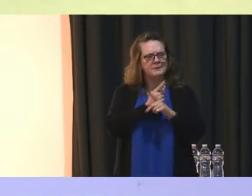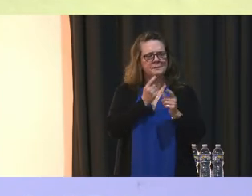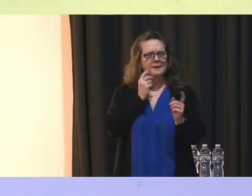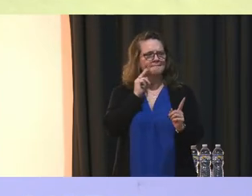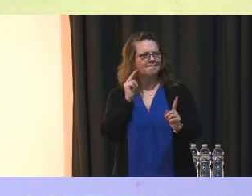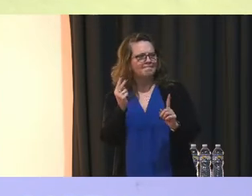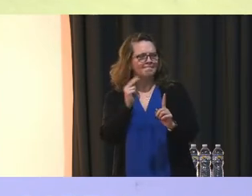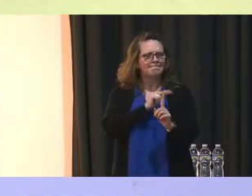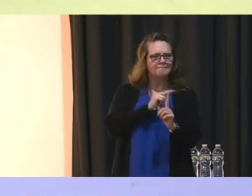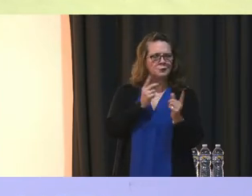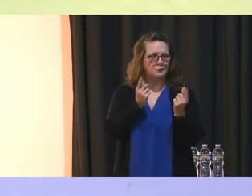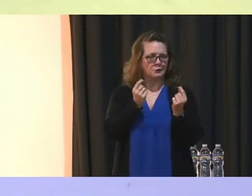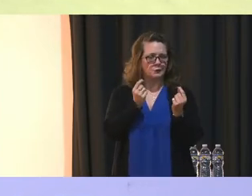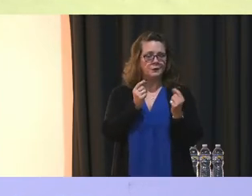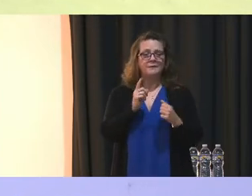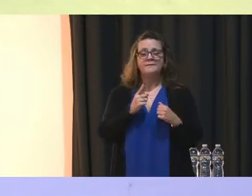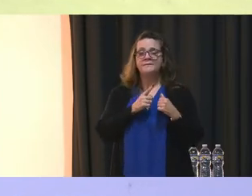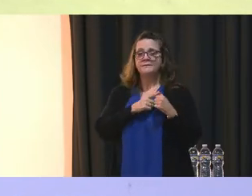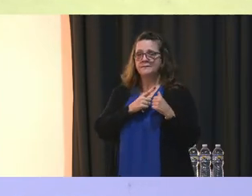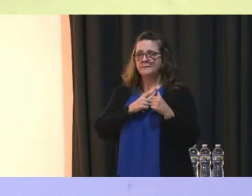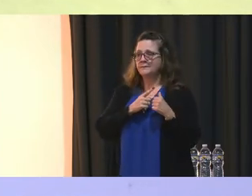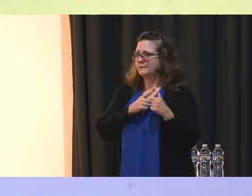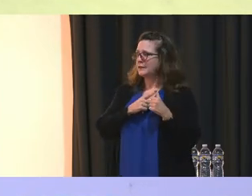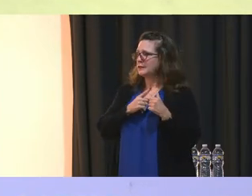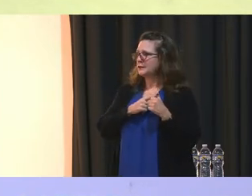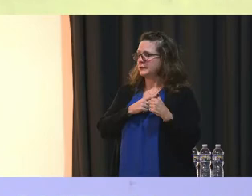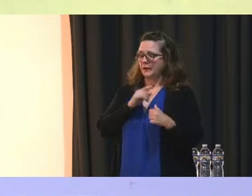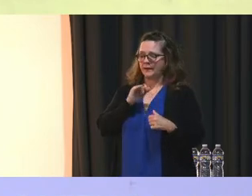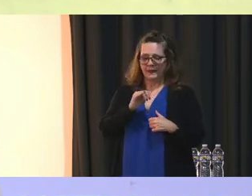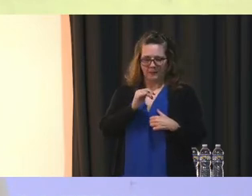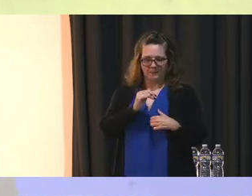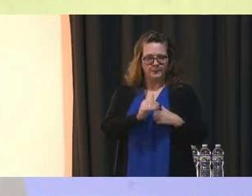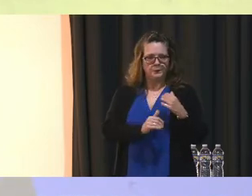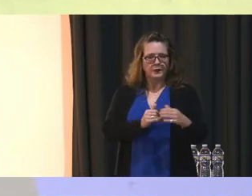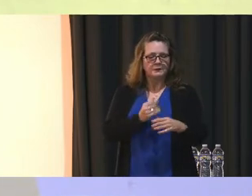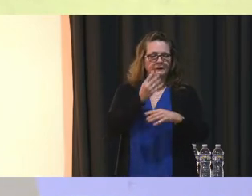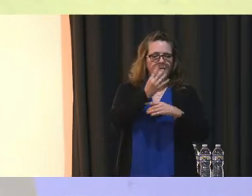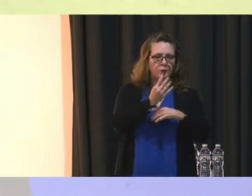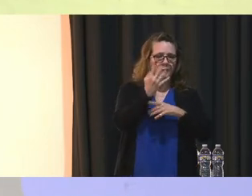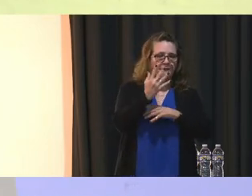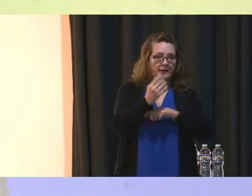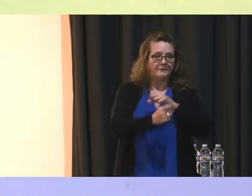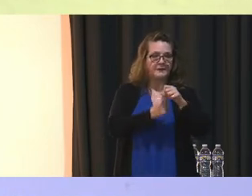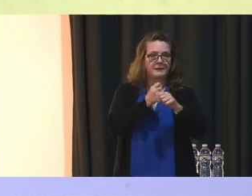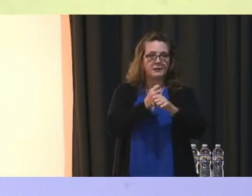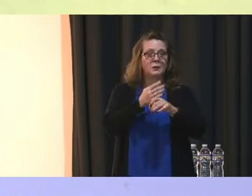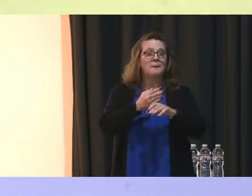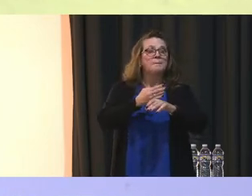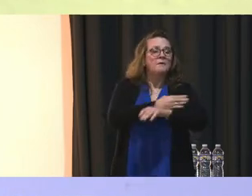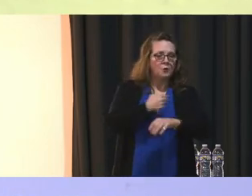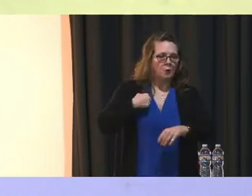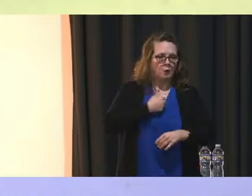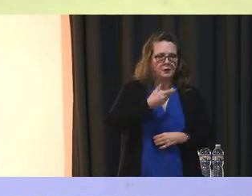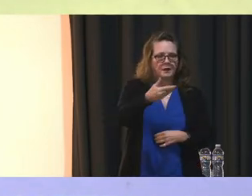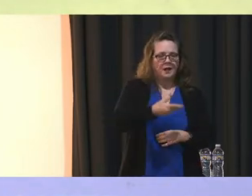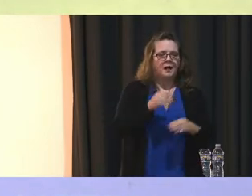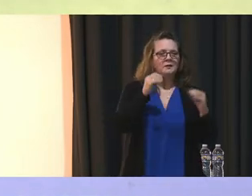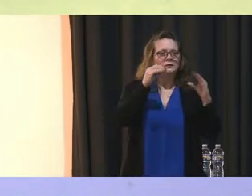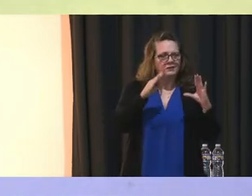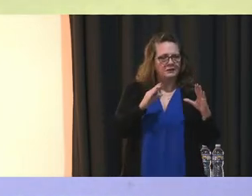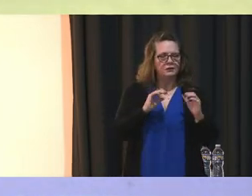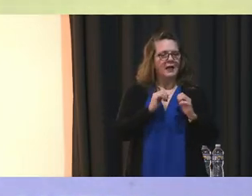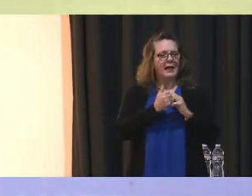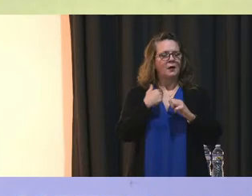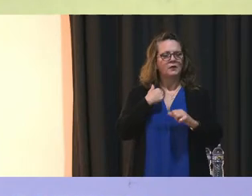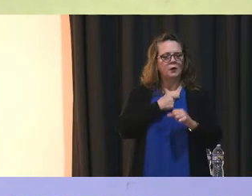that we're looking at is really that, that process four to five years before we hire a teacher How can we